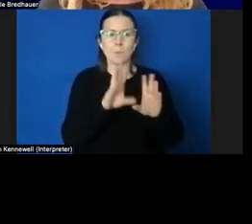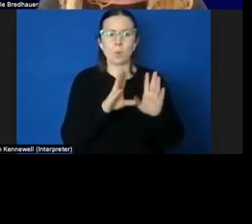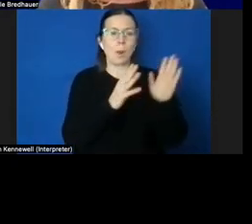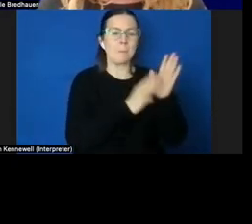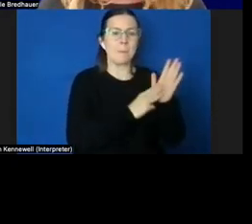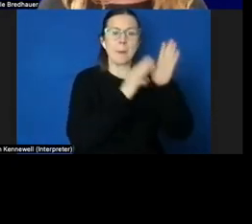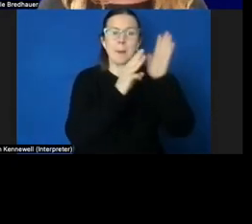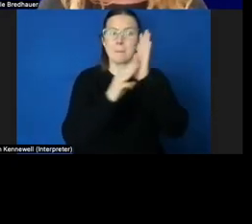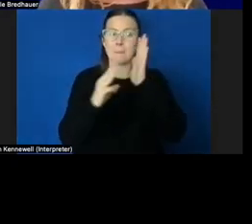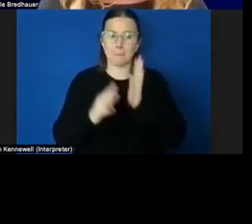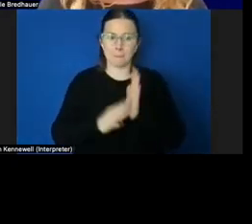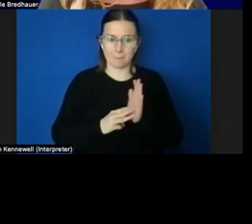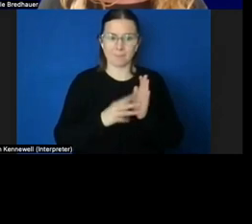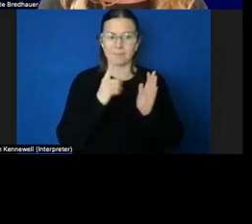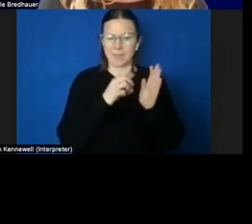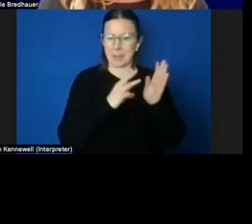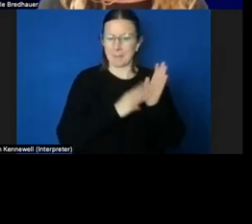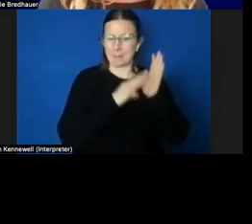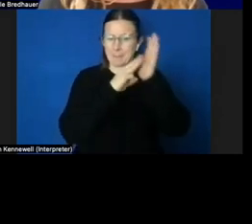M acronym.